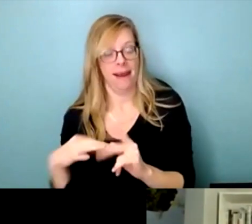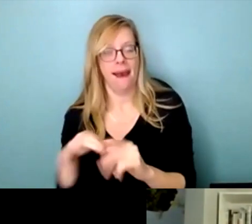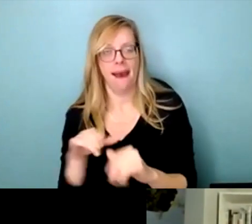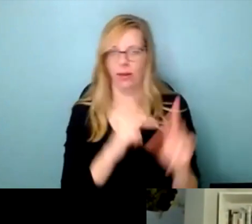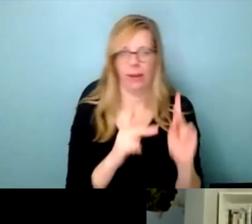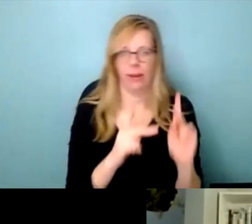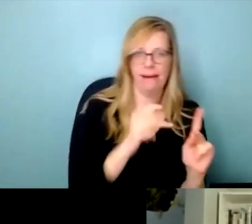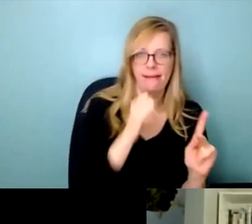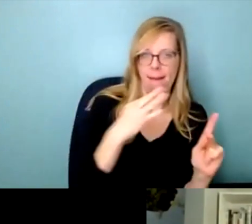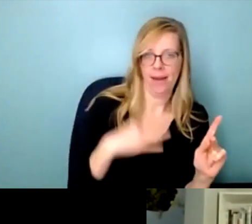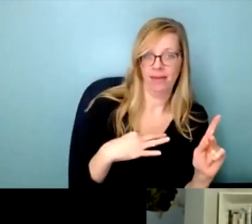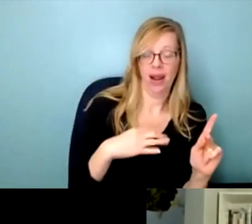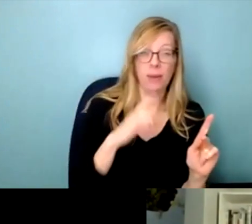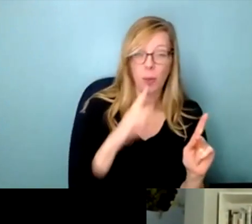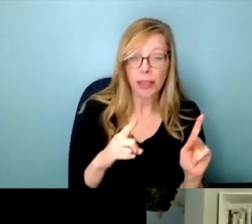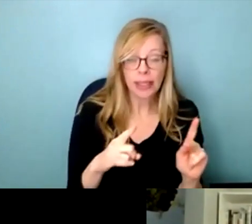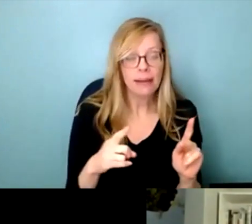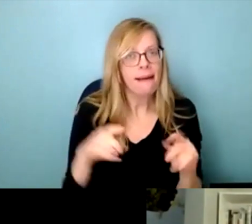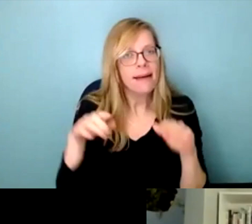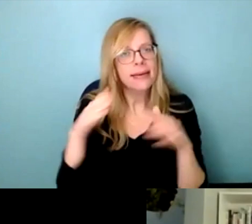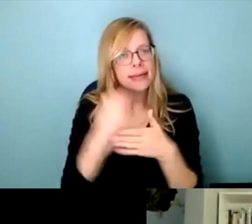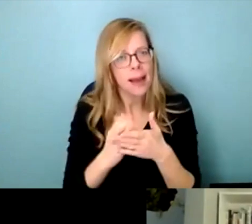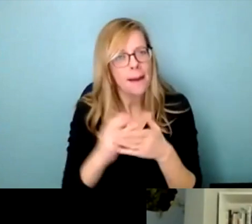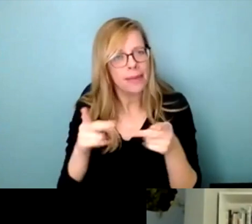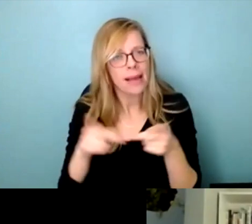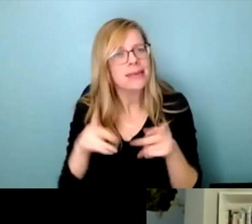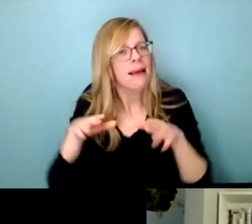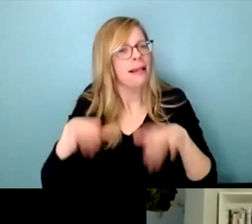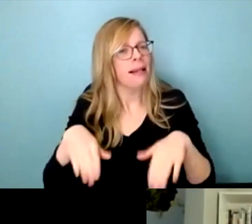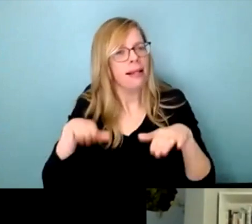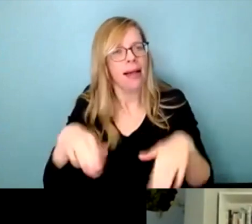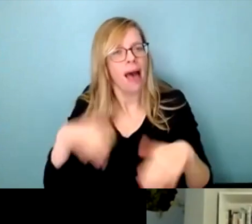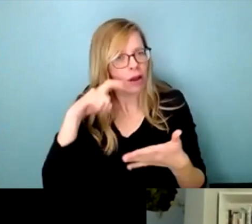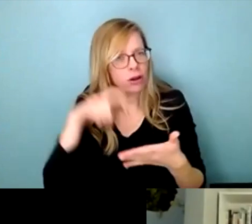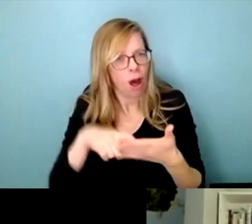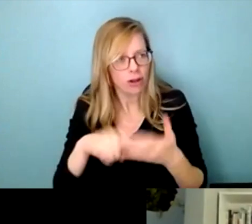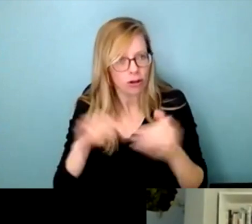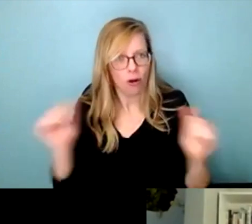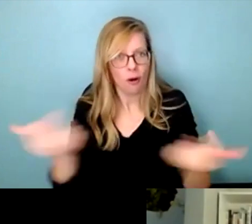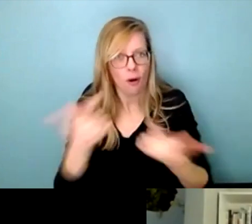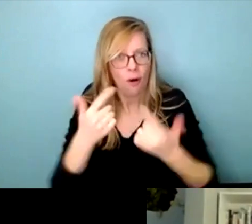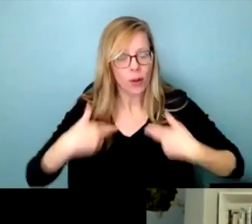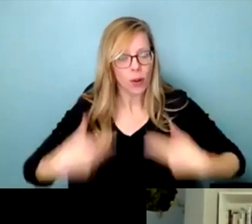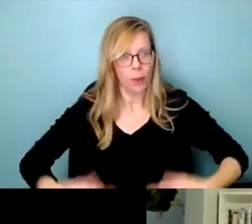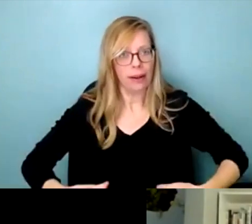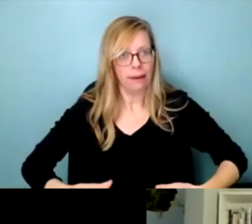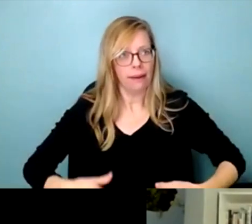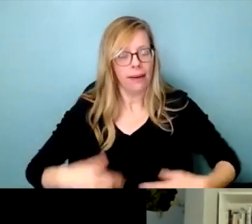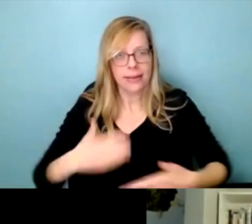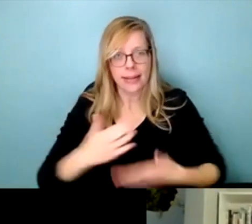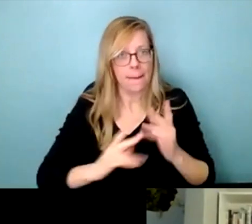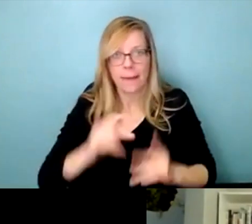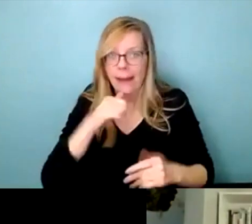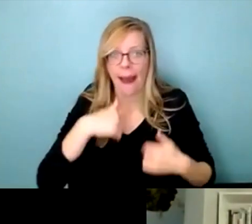human, uh, with the right to vote or things like that. Uh, it's also talked about that some people kind of feel the effects of public policy